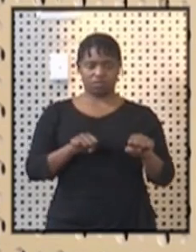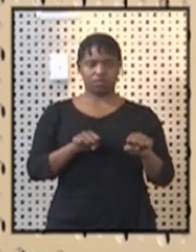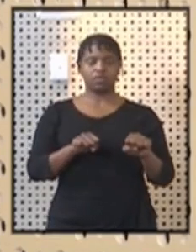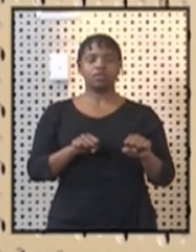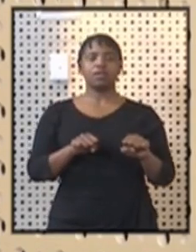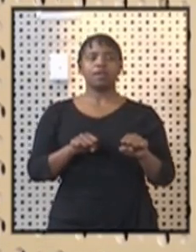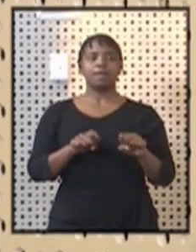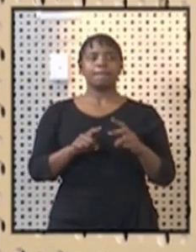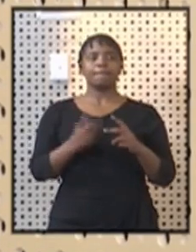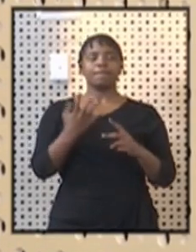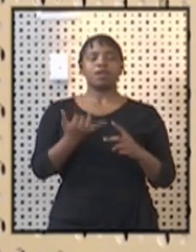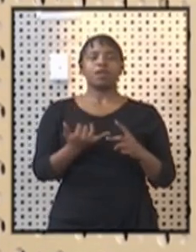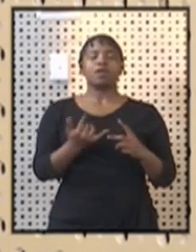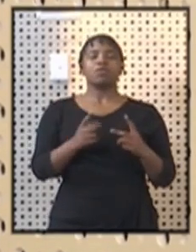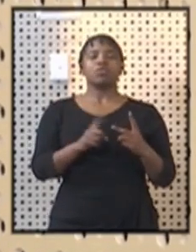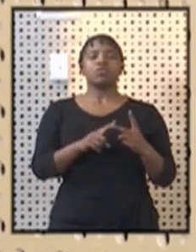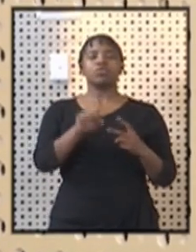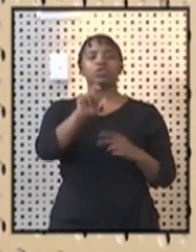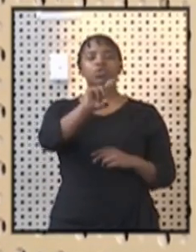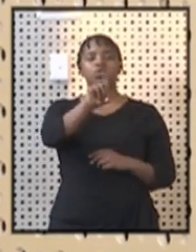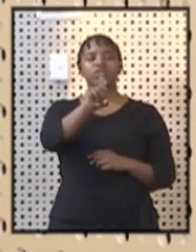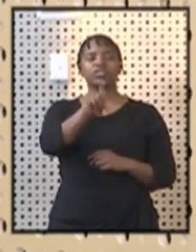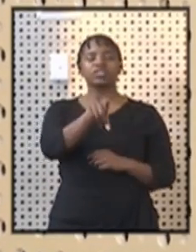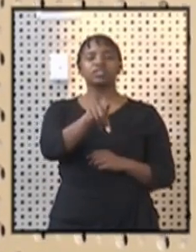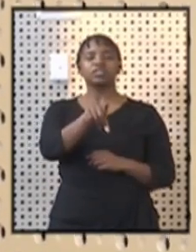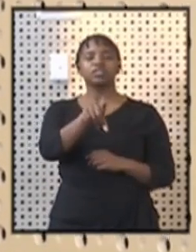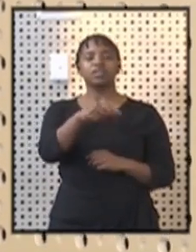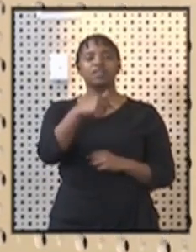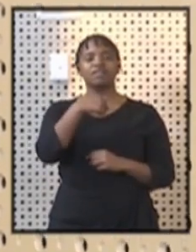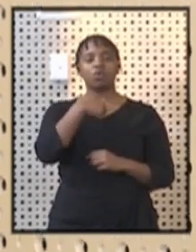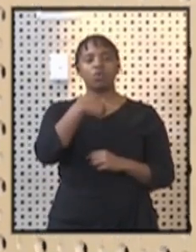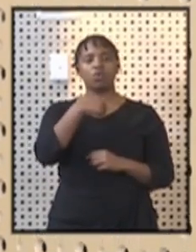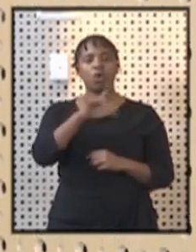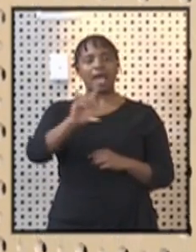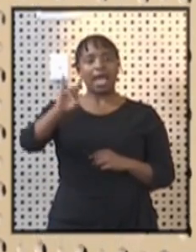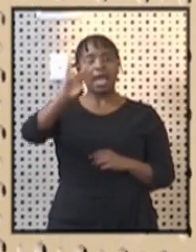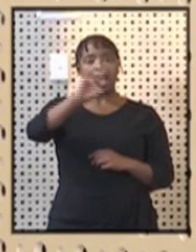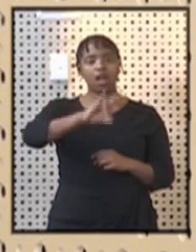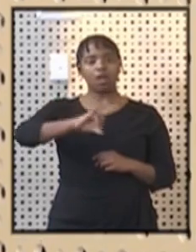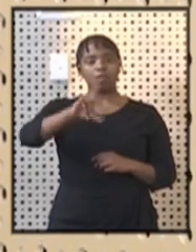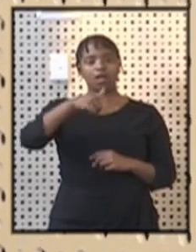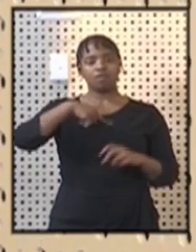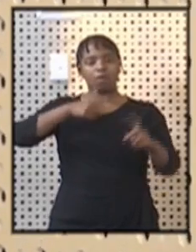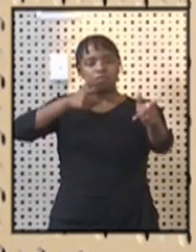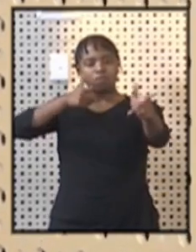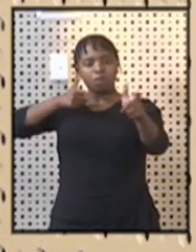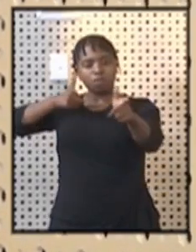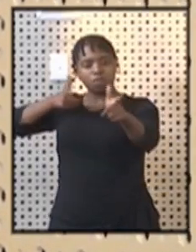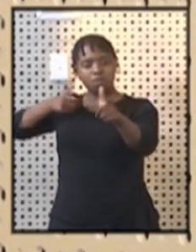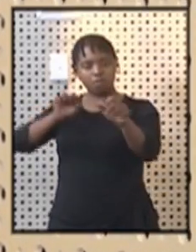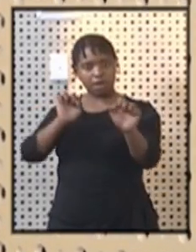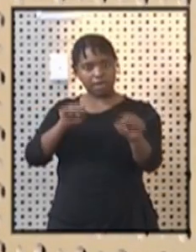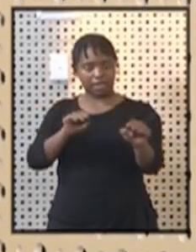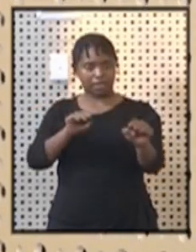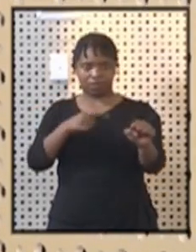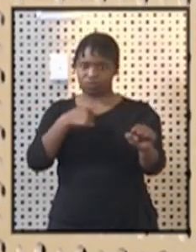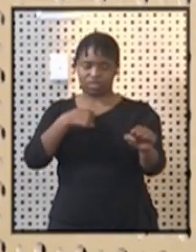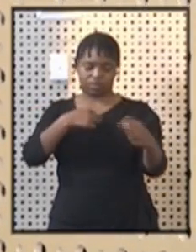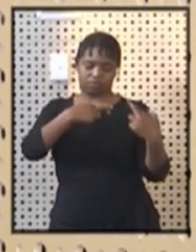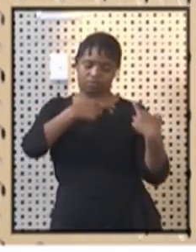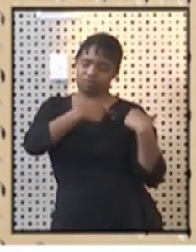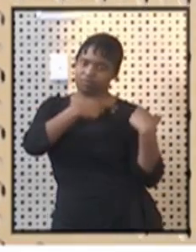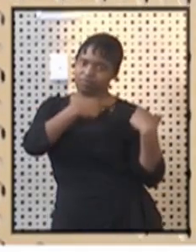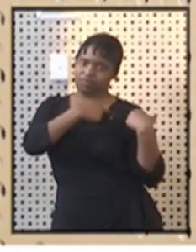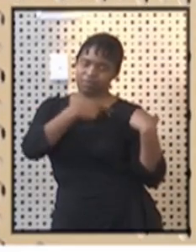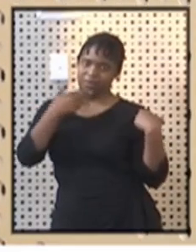directed to the relevant authorities. We are not directly responsible for that.